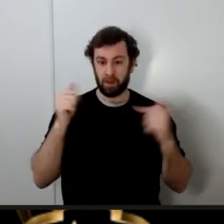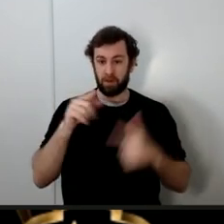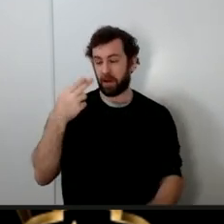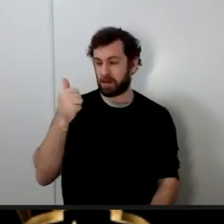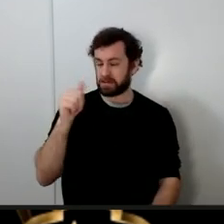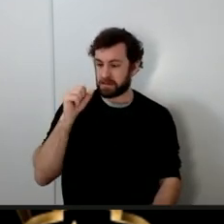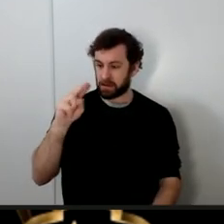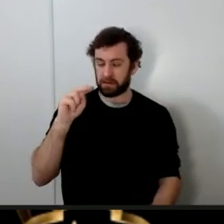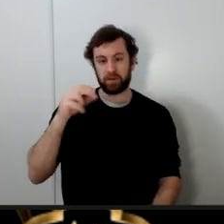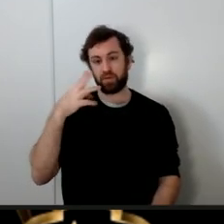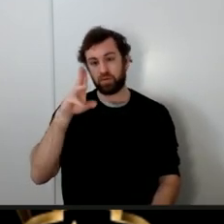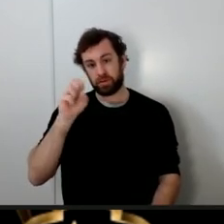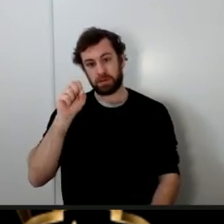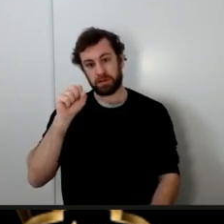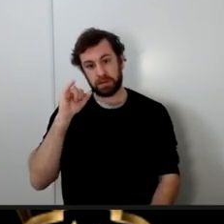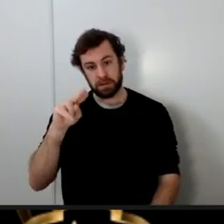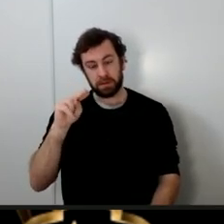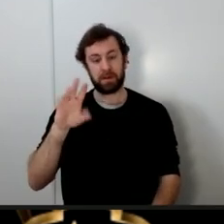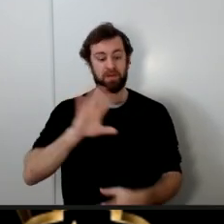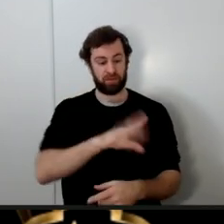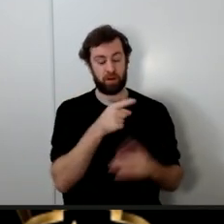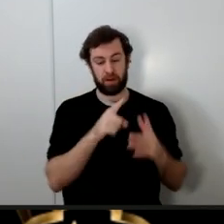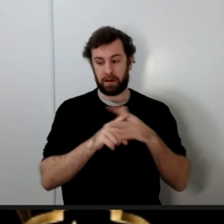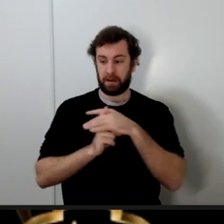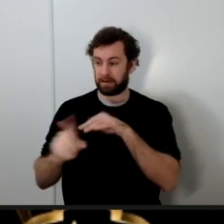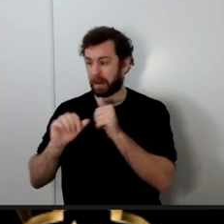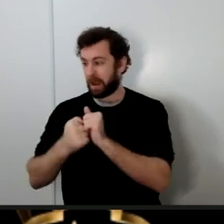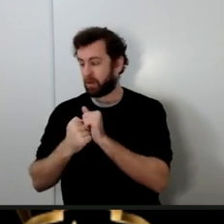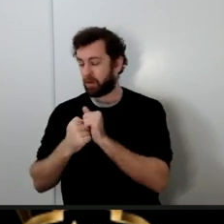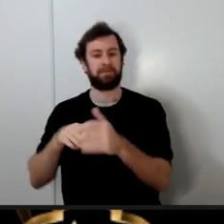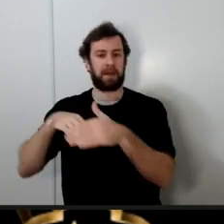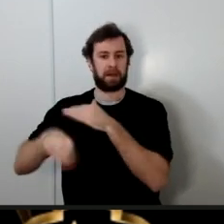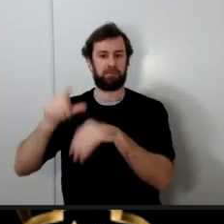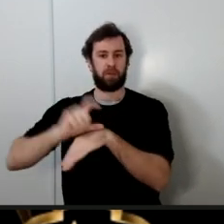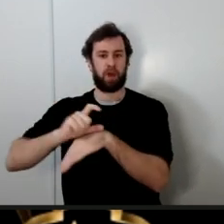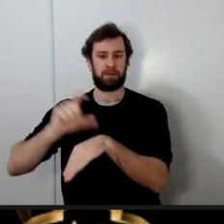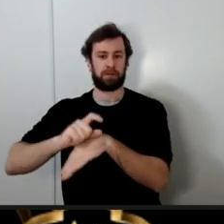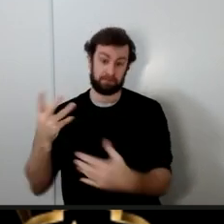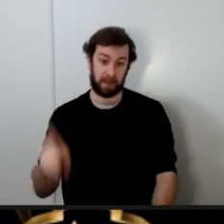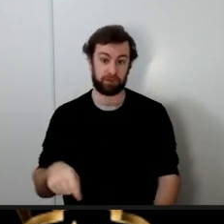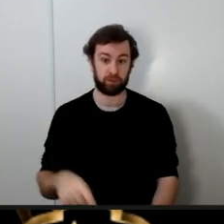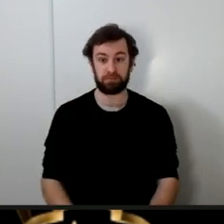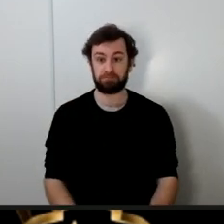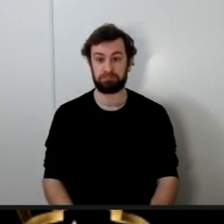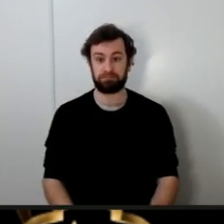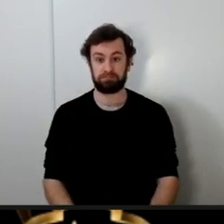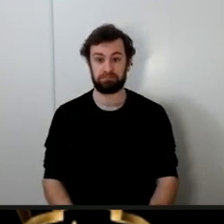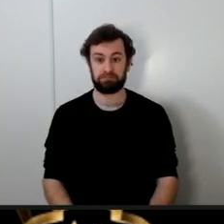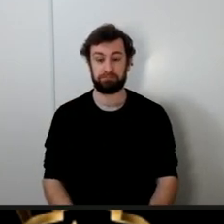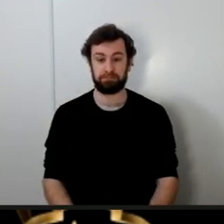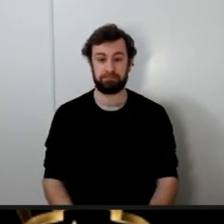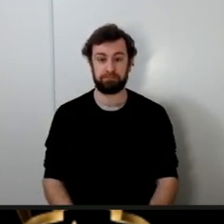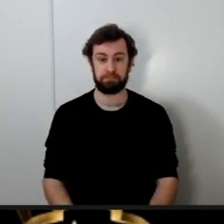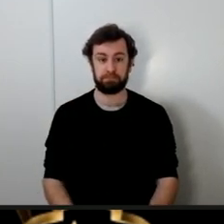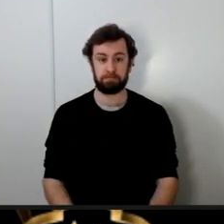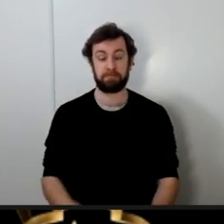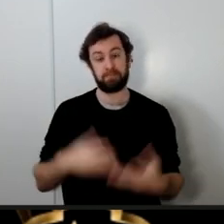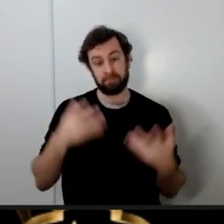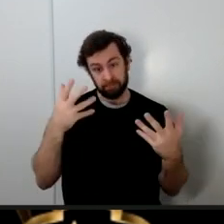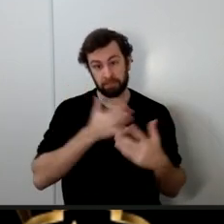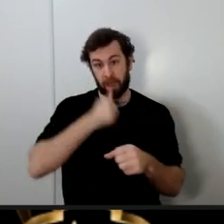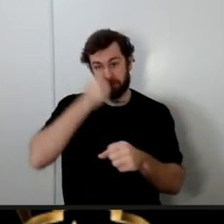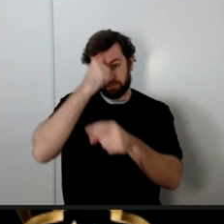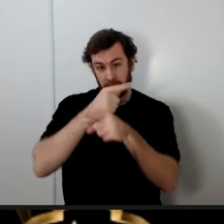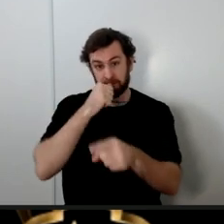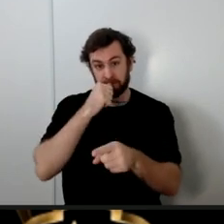house their exit was into the mosque of the Prophet now my dear brothers and sisters you